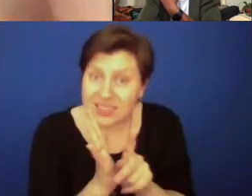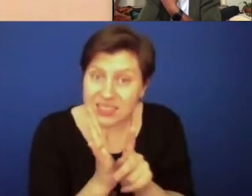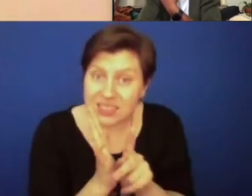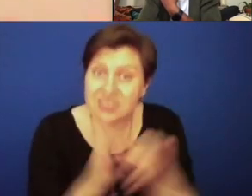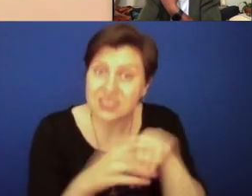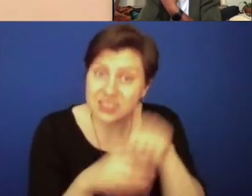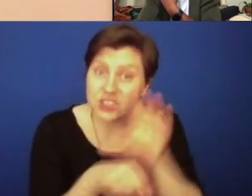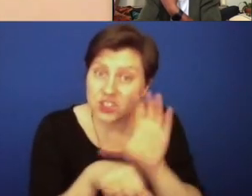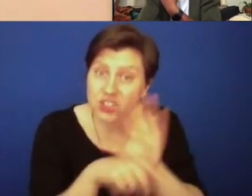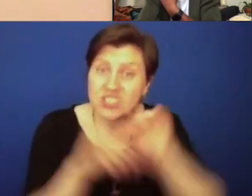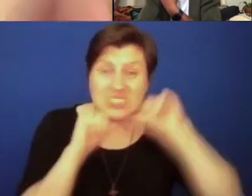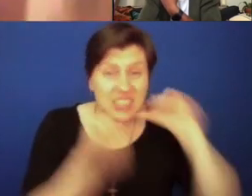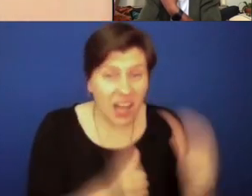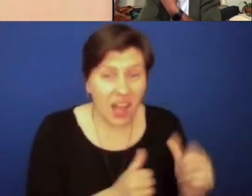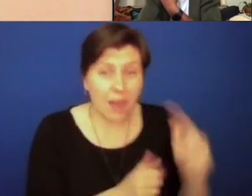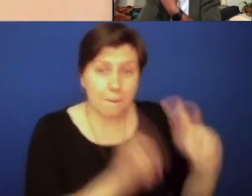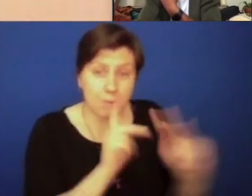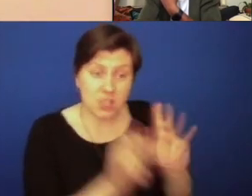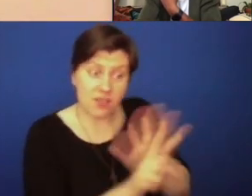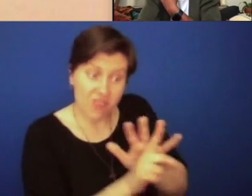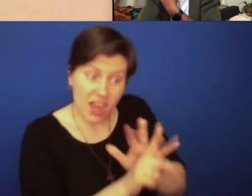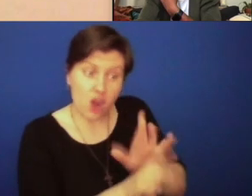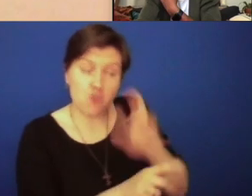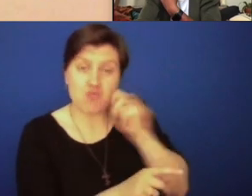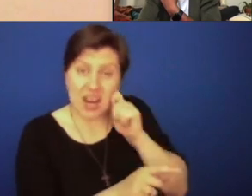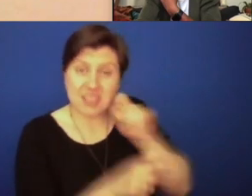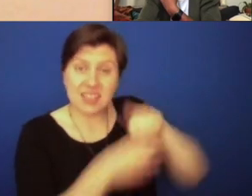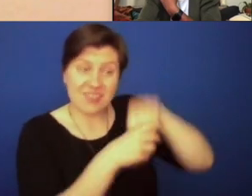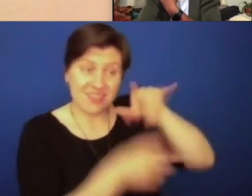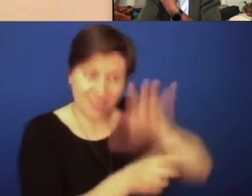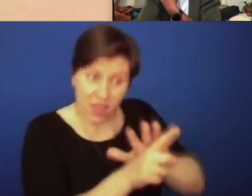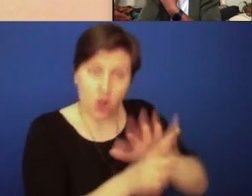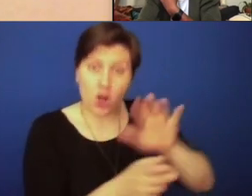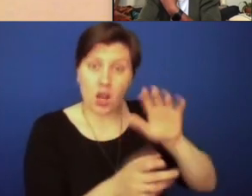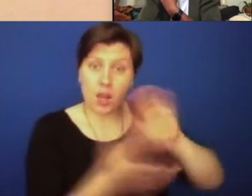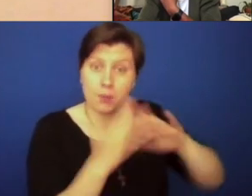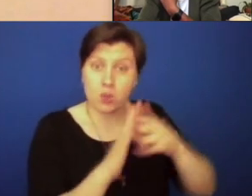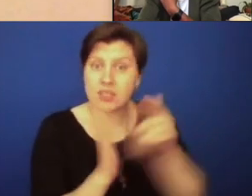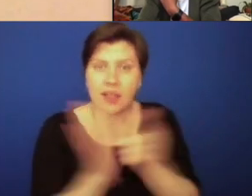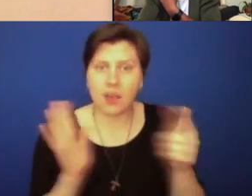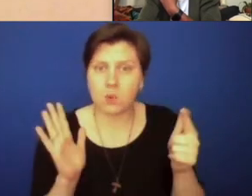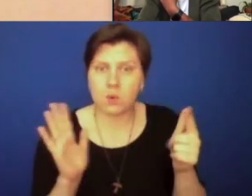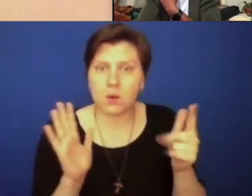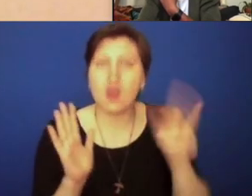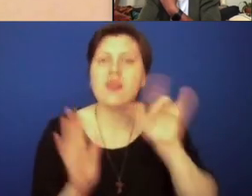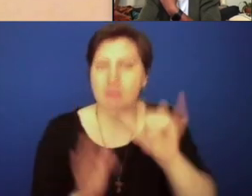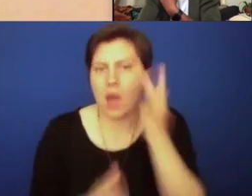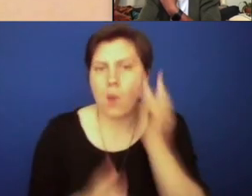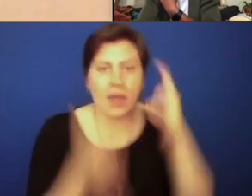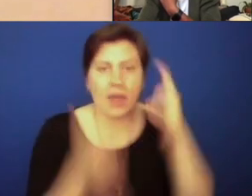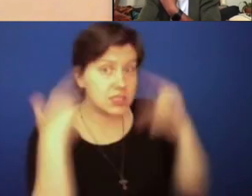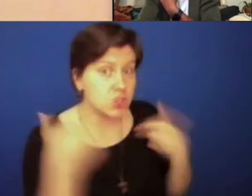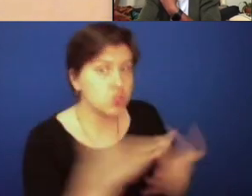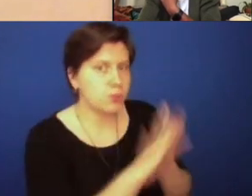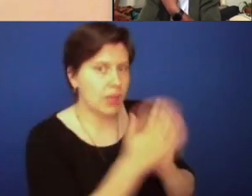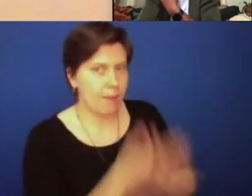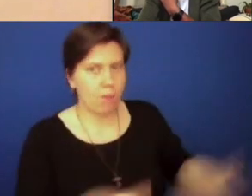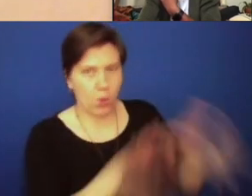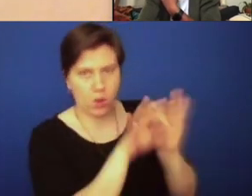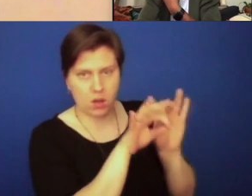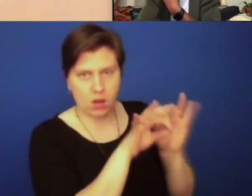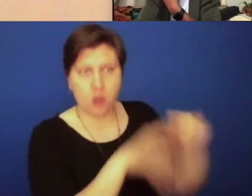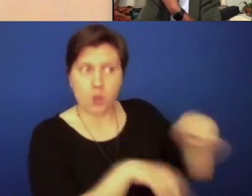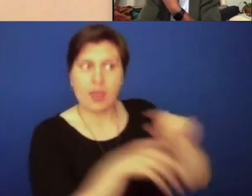church denying African-Americans, priests of their own race in their communities. And it's why sisters became so important. And so when they